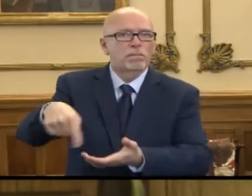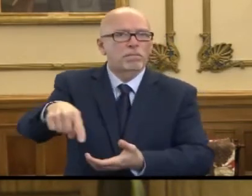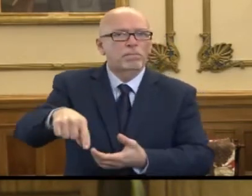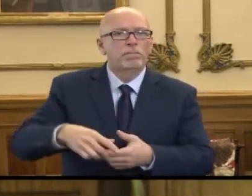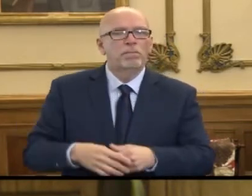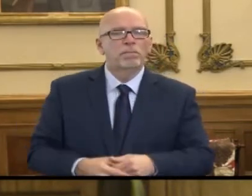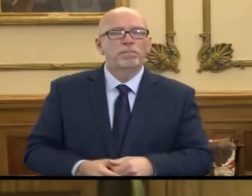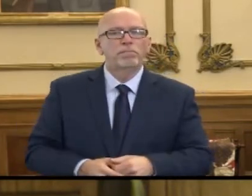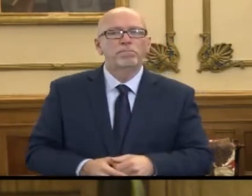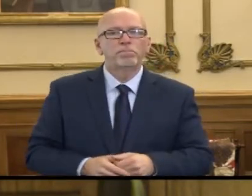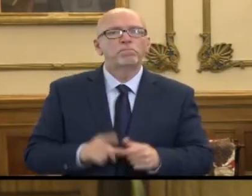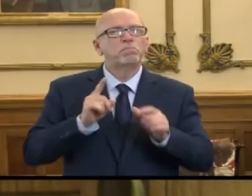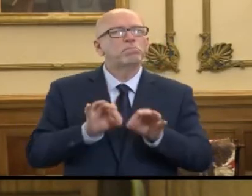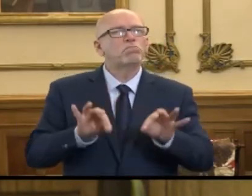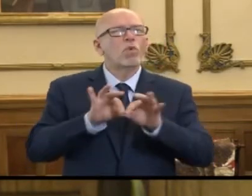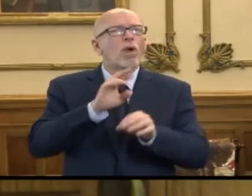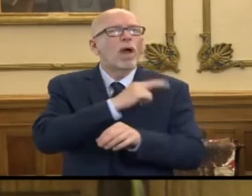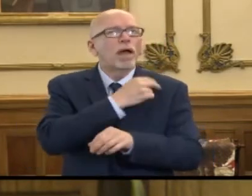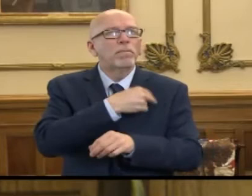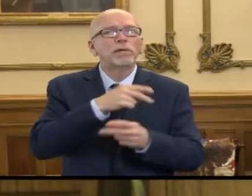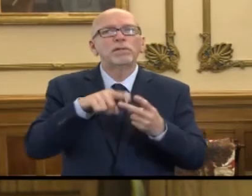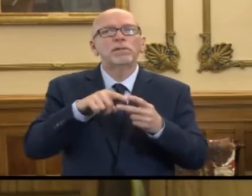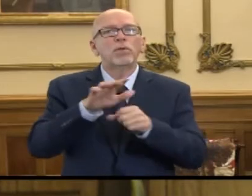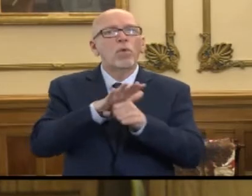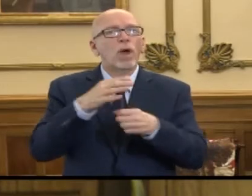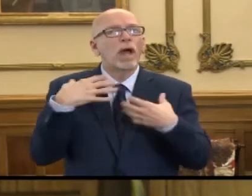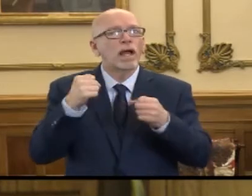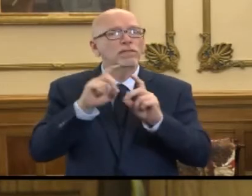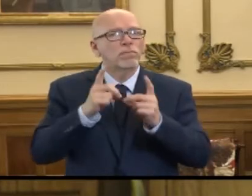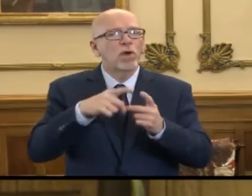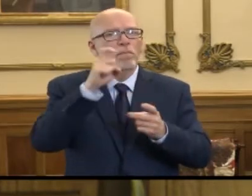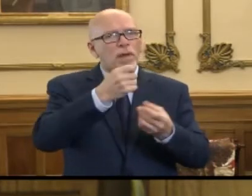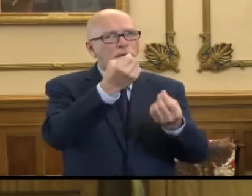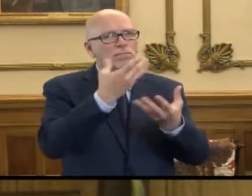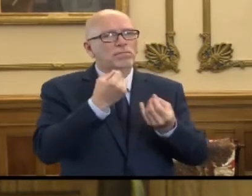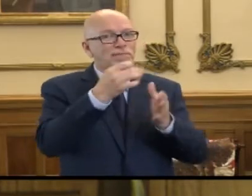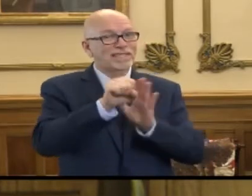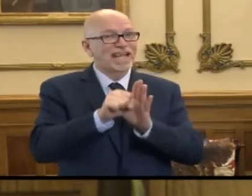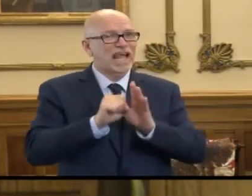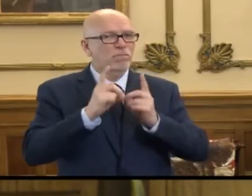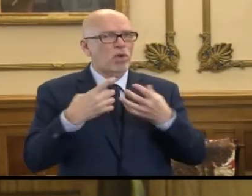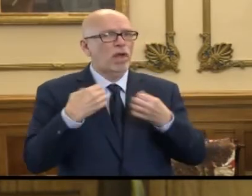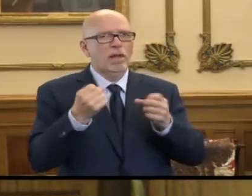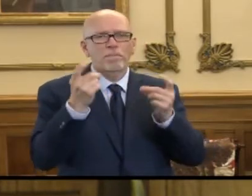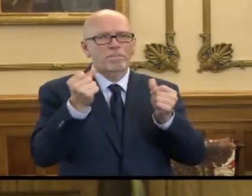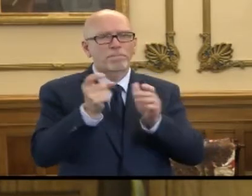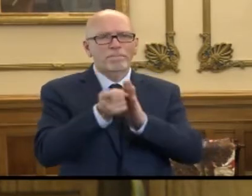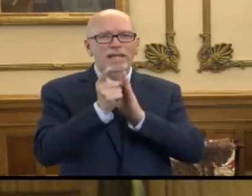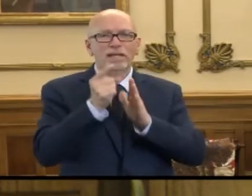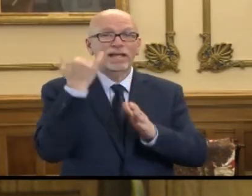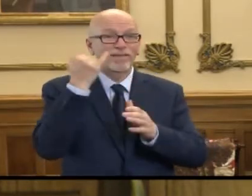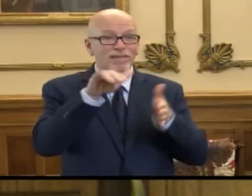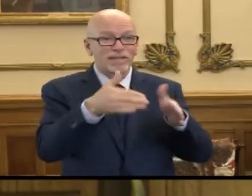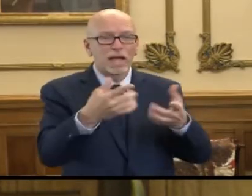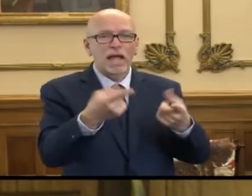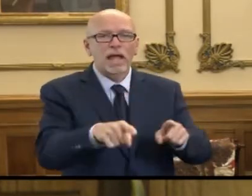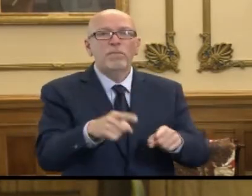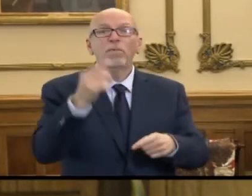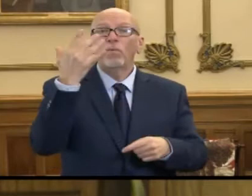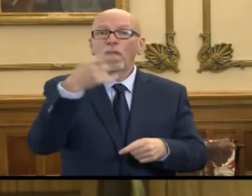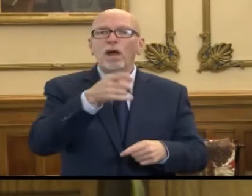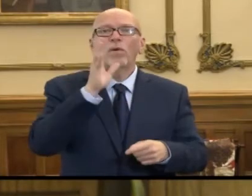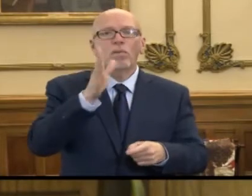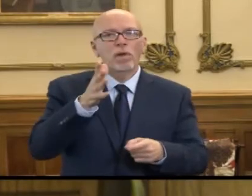It's vital that hospitals or local health departments notify the Indiana State Department of Health immediately when a death occurs, because it